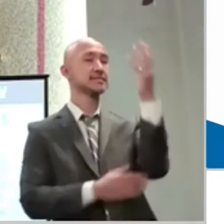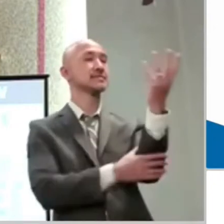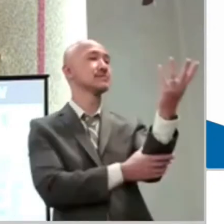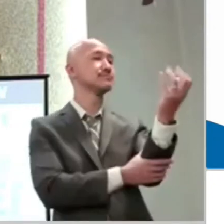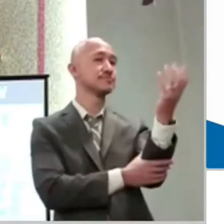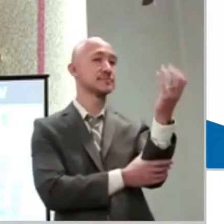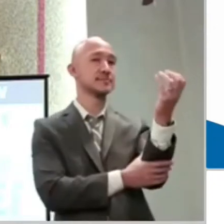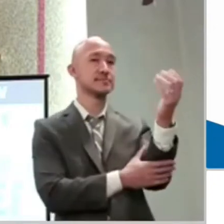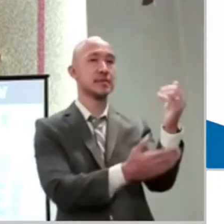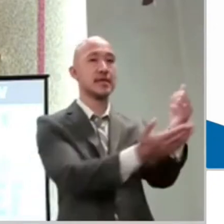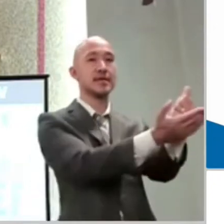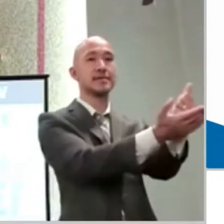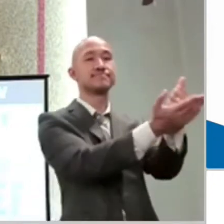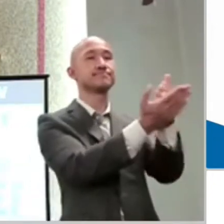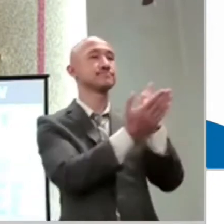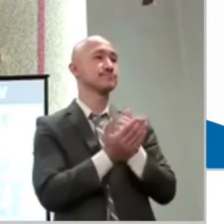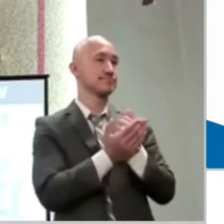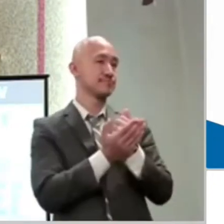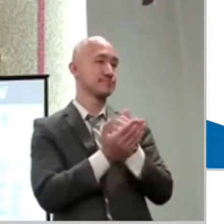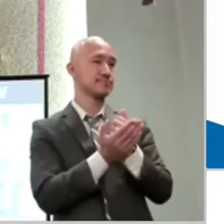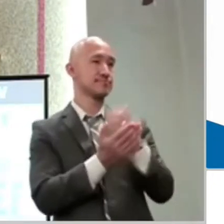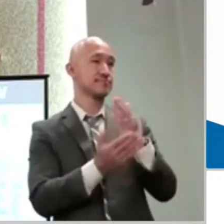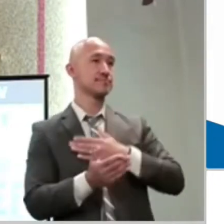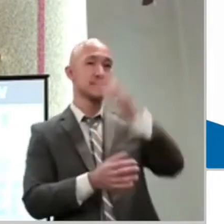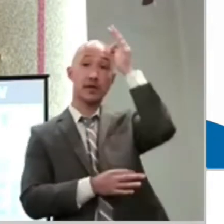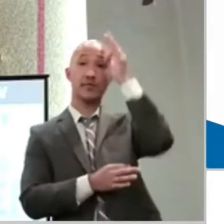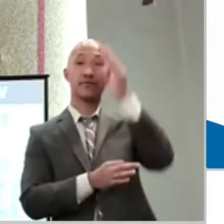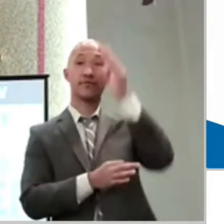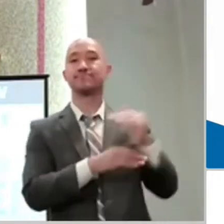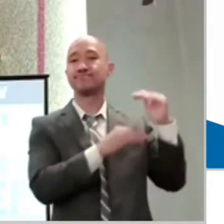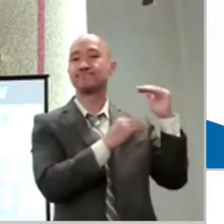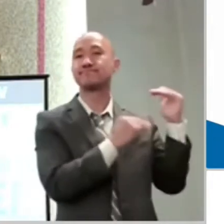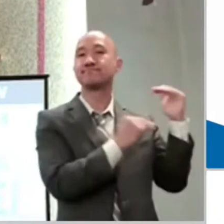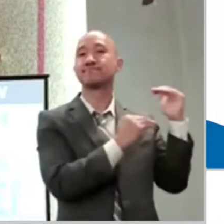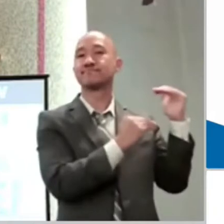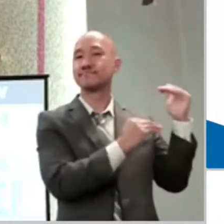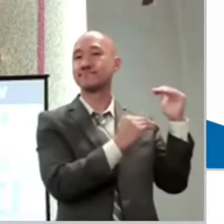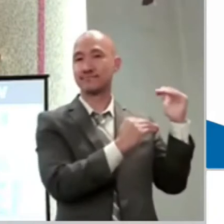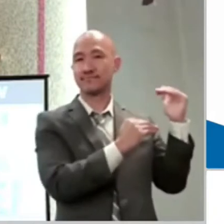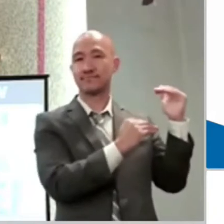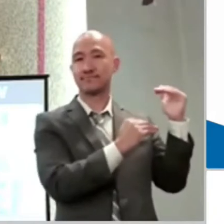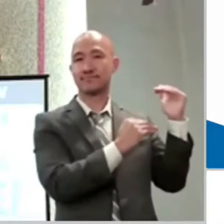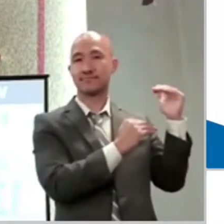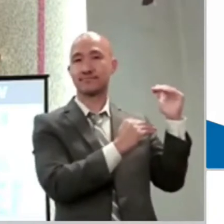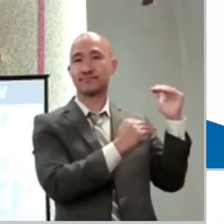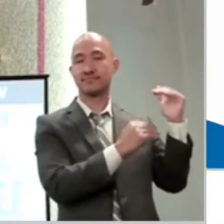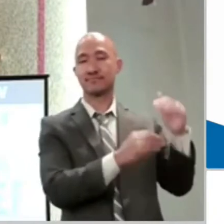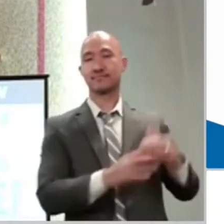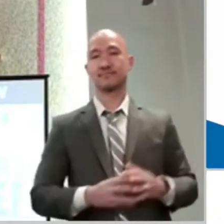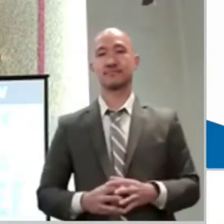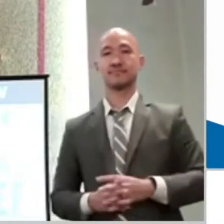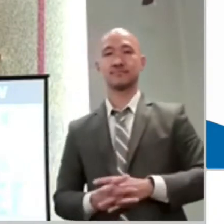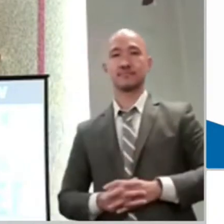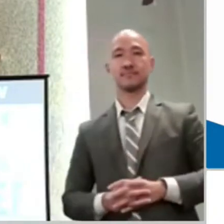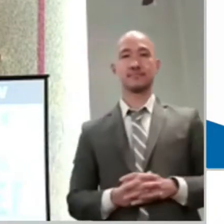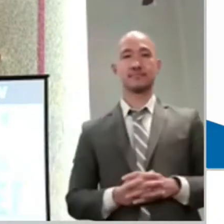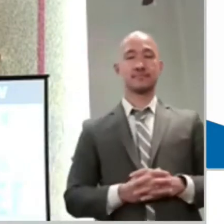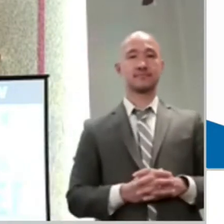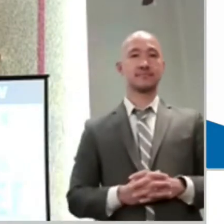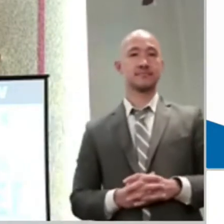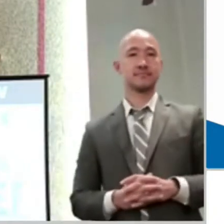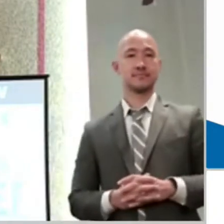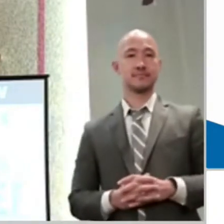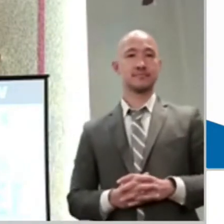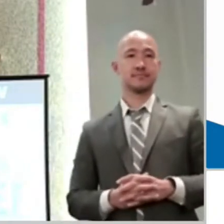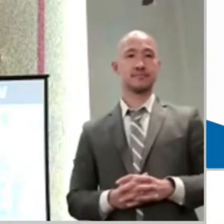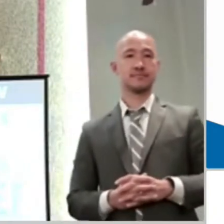But I recognize that I need help because I don't, my belief is not where it's at, where it needs to be. That's what he's saying here. I